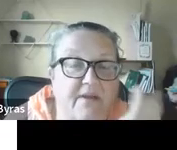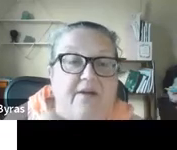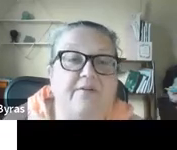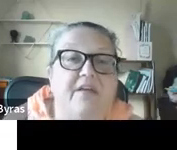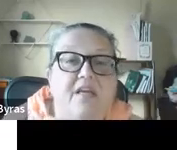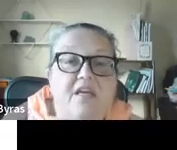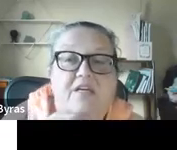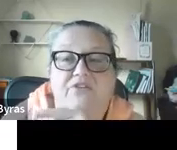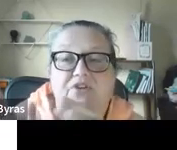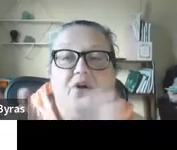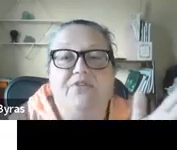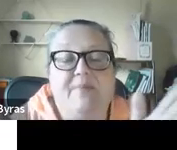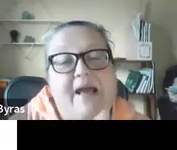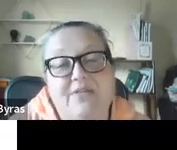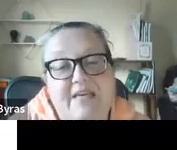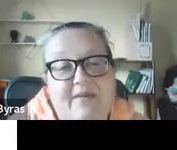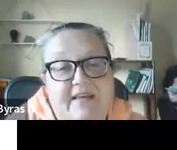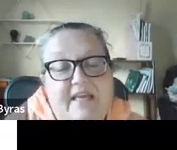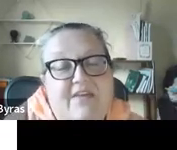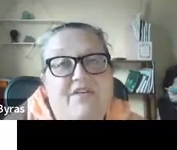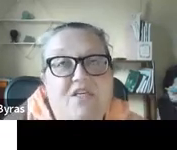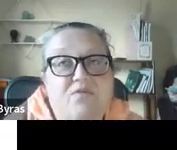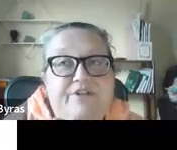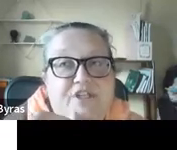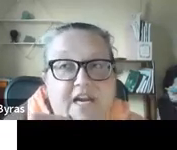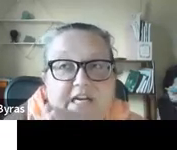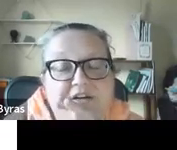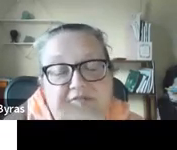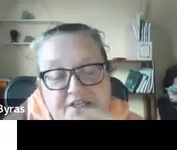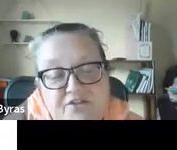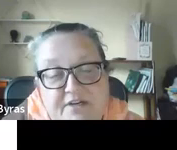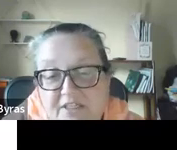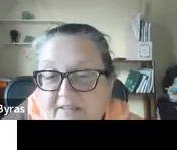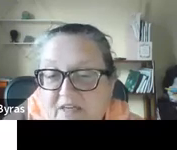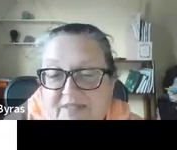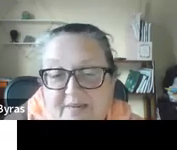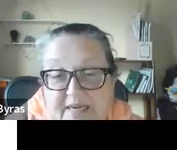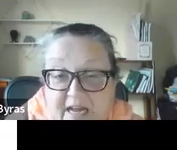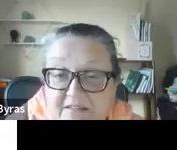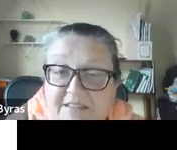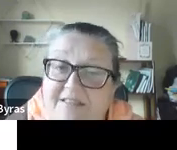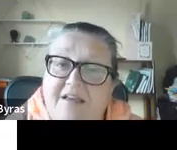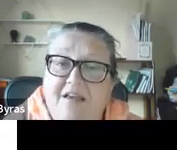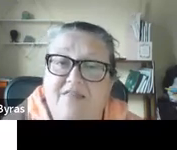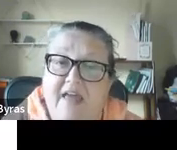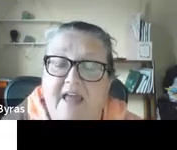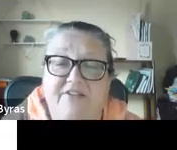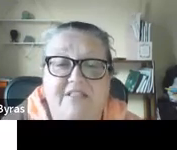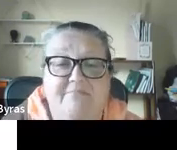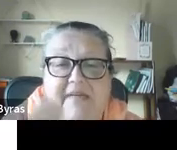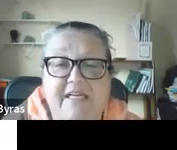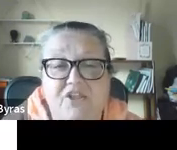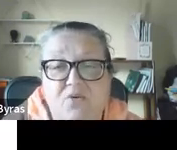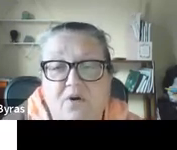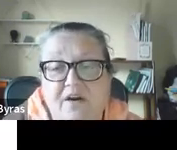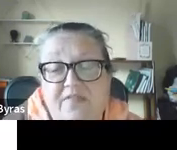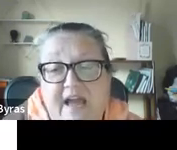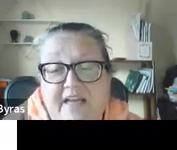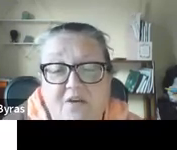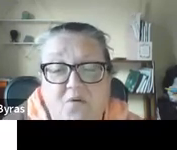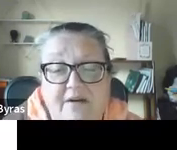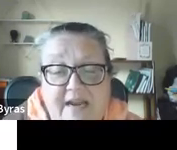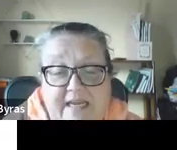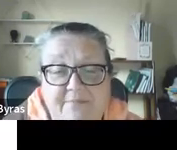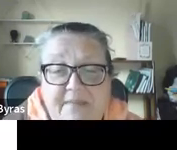Here we go. So, some housekeeping. If you shared a registration link with somebody else, then just make sure